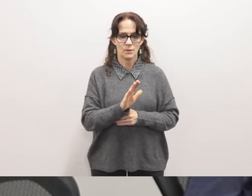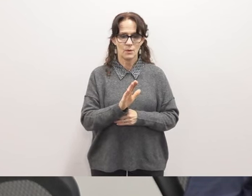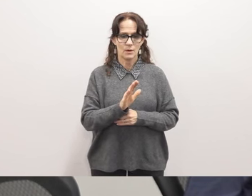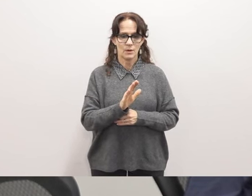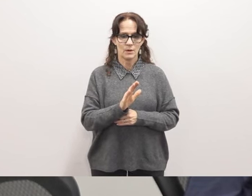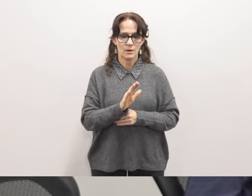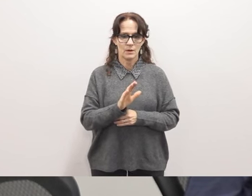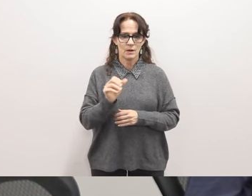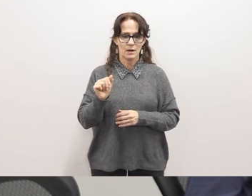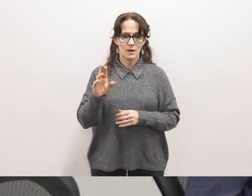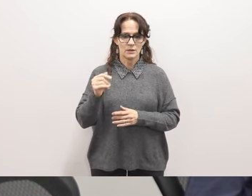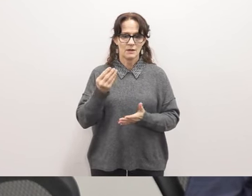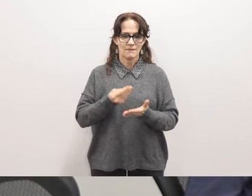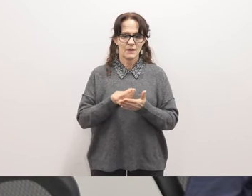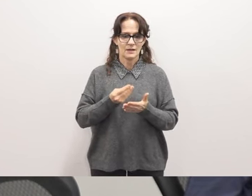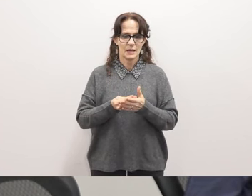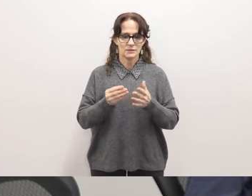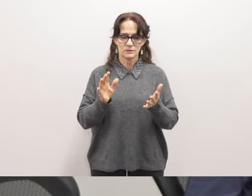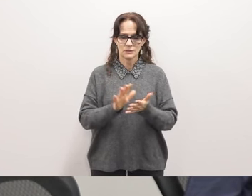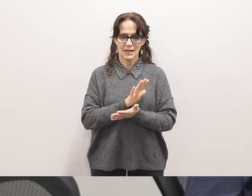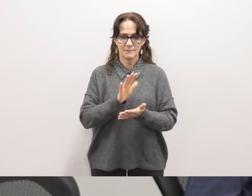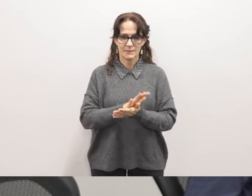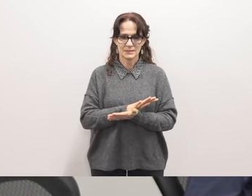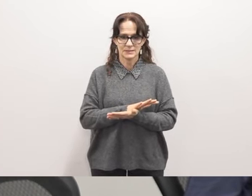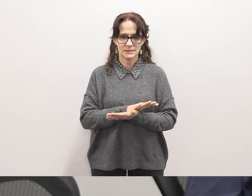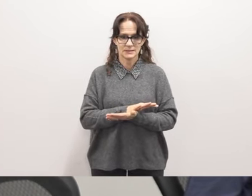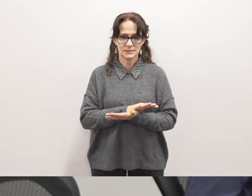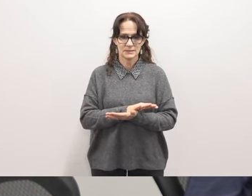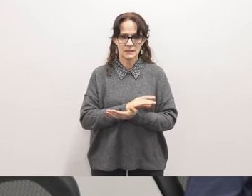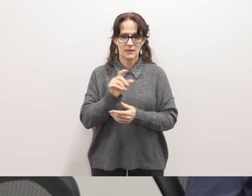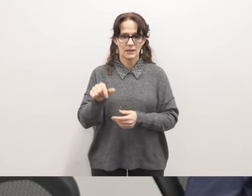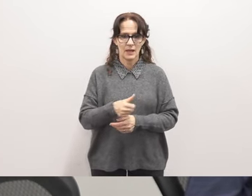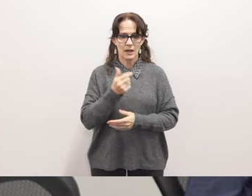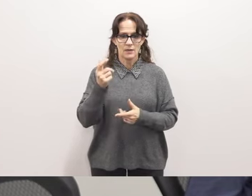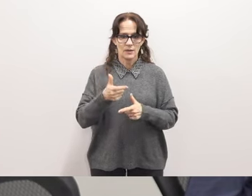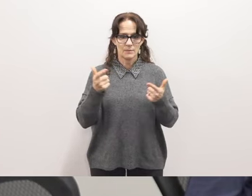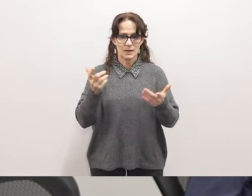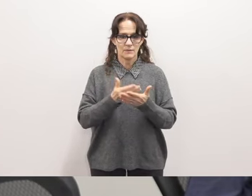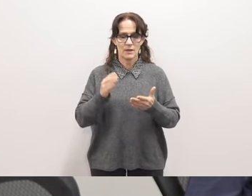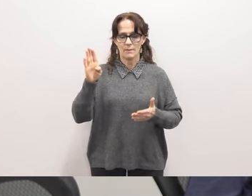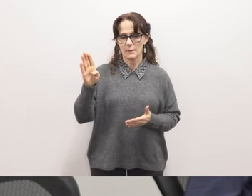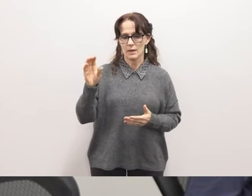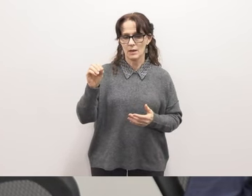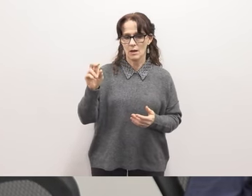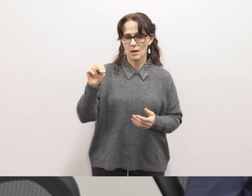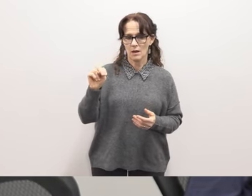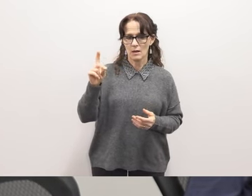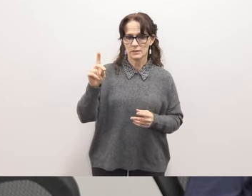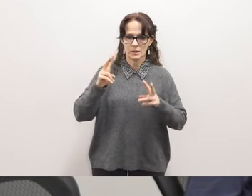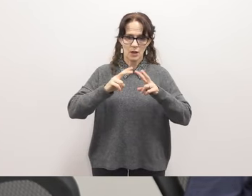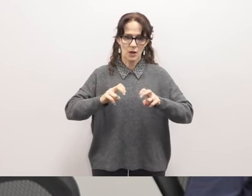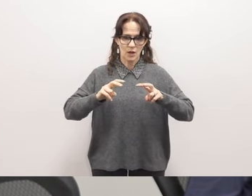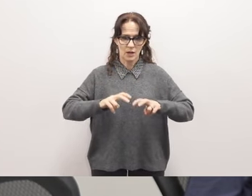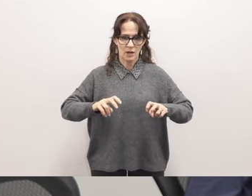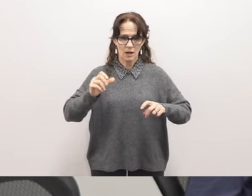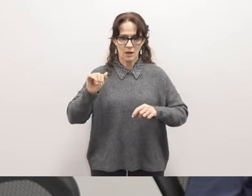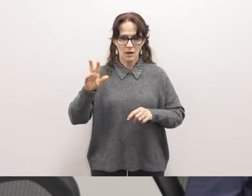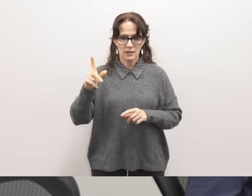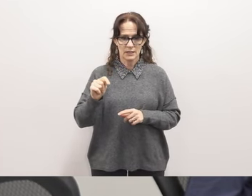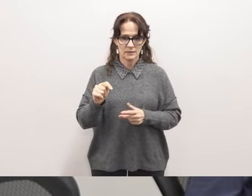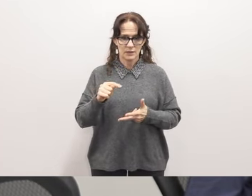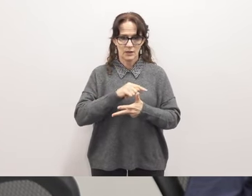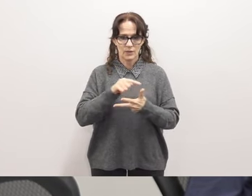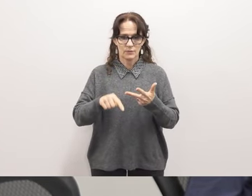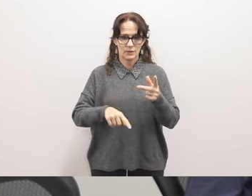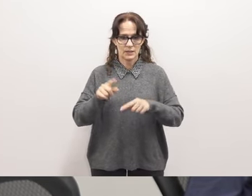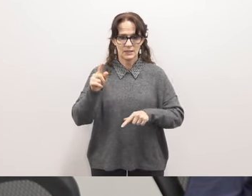audited financial statements and then the other big piece is the bond audit and so what you'll see in in the report there's three different